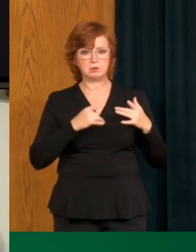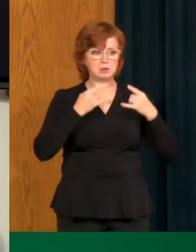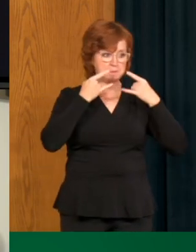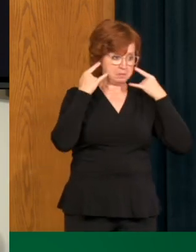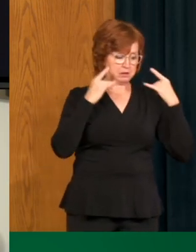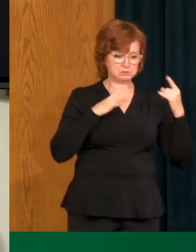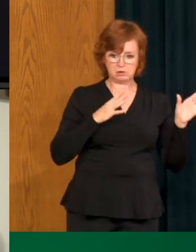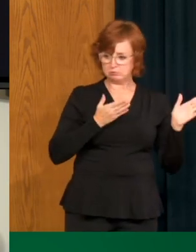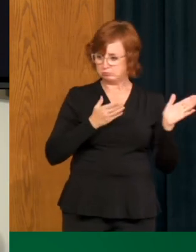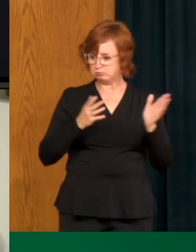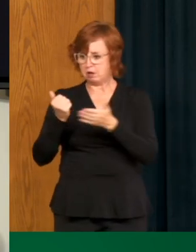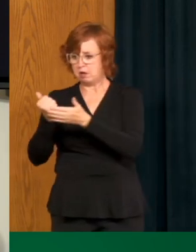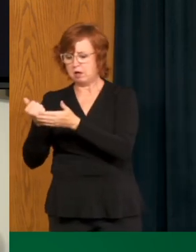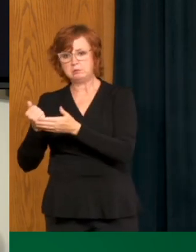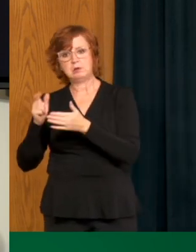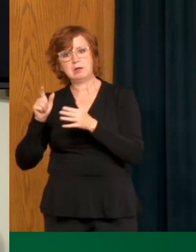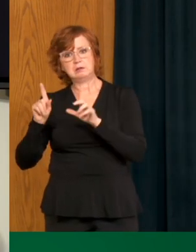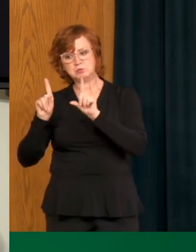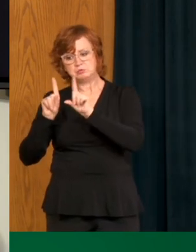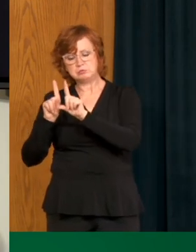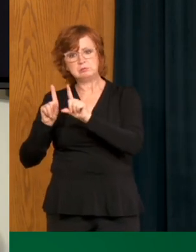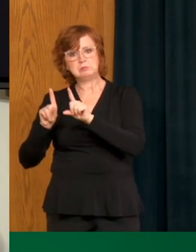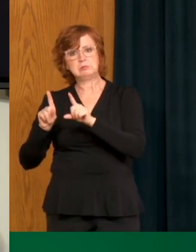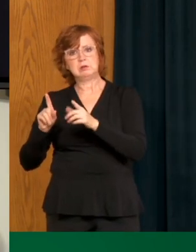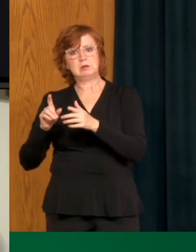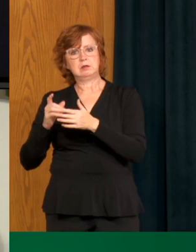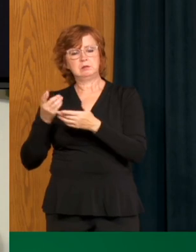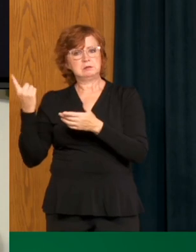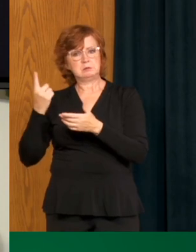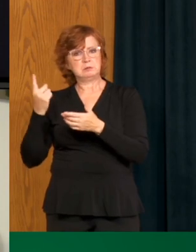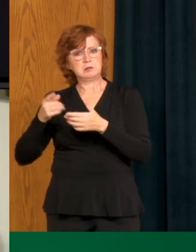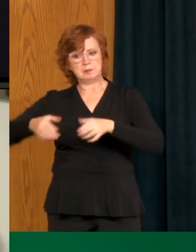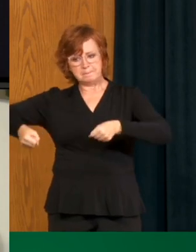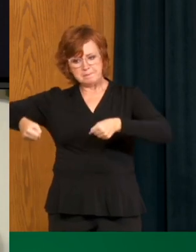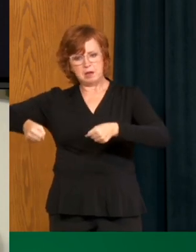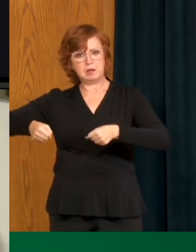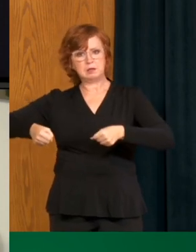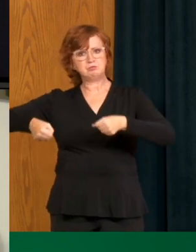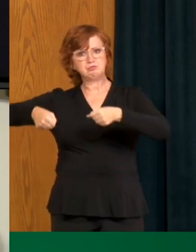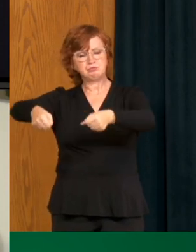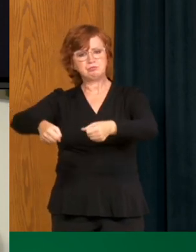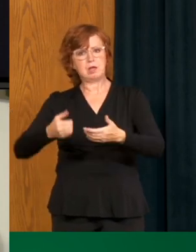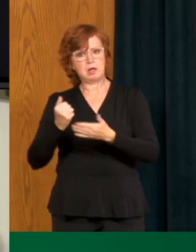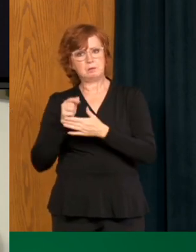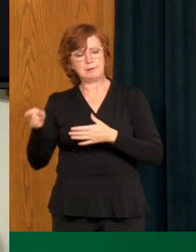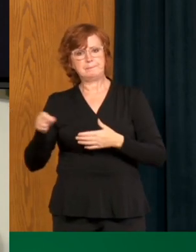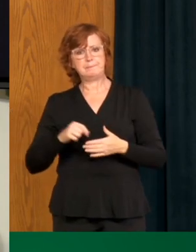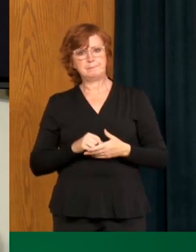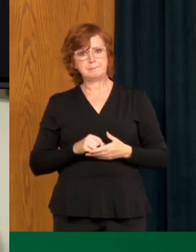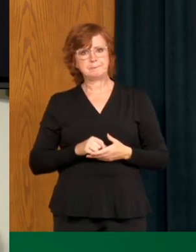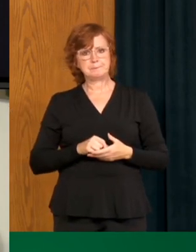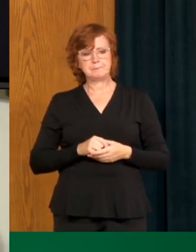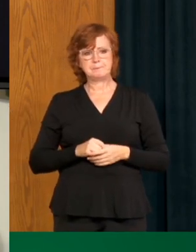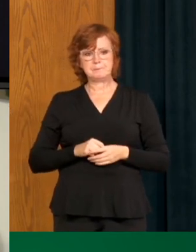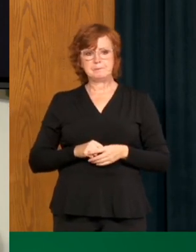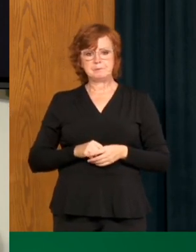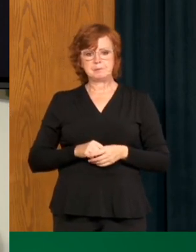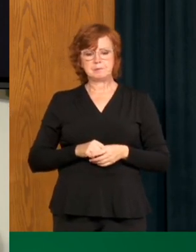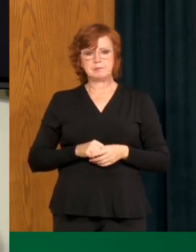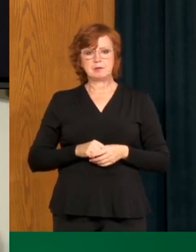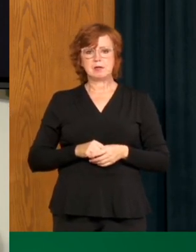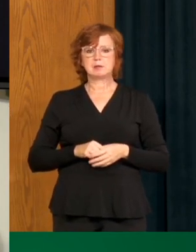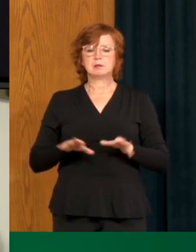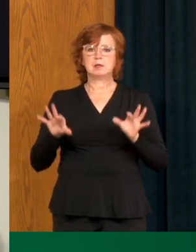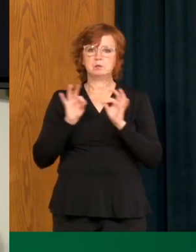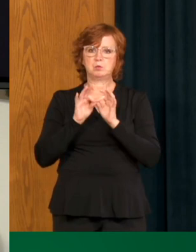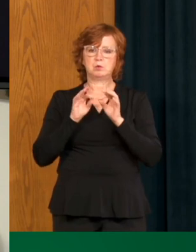considered and not just, uh, rely on staff of businesses to wear a mask to protect you, but to wear a mask and